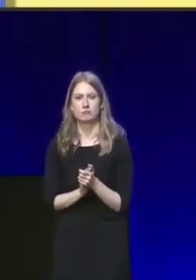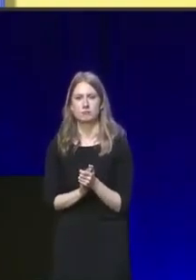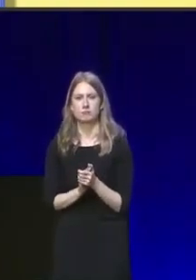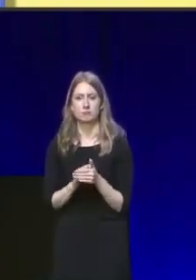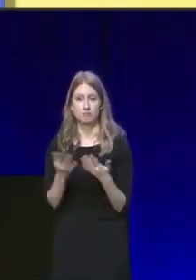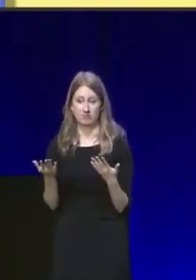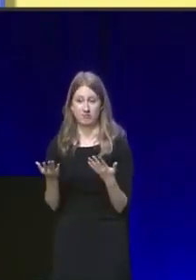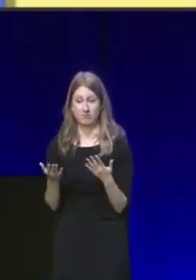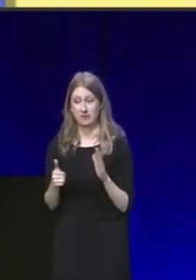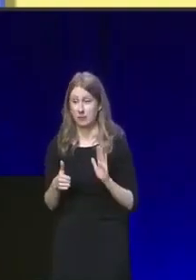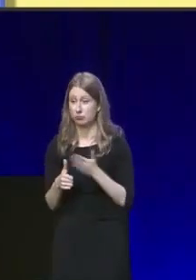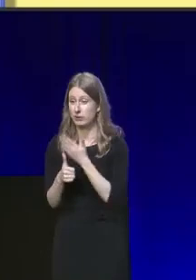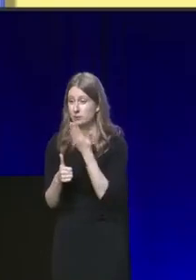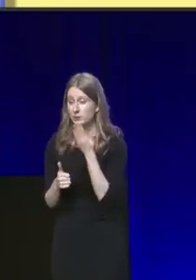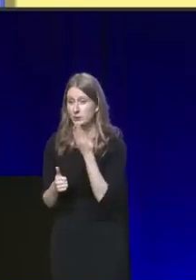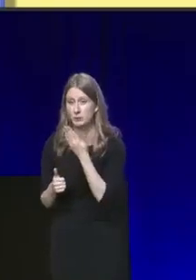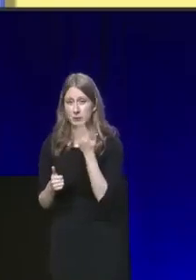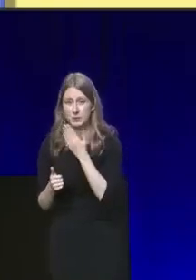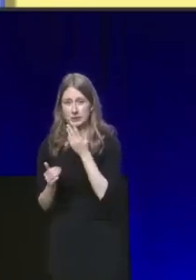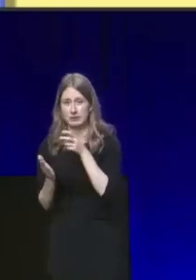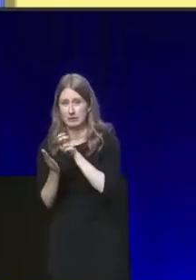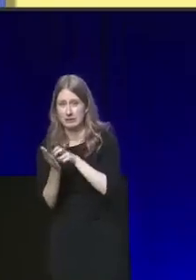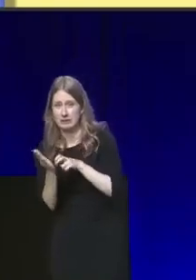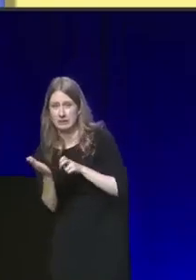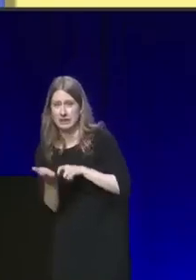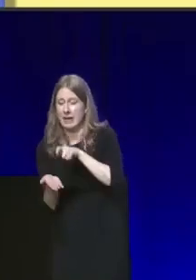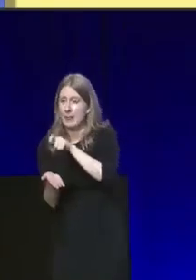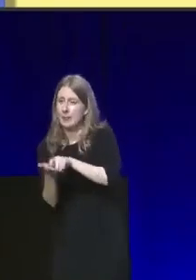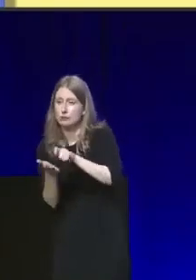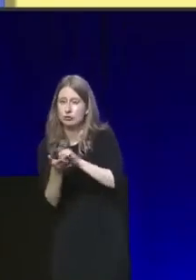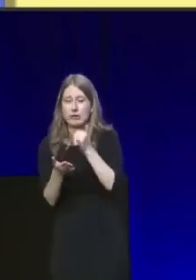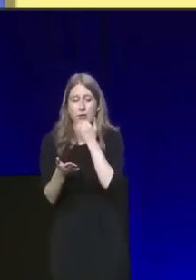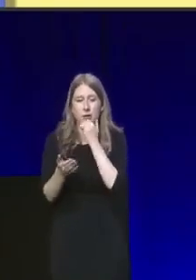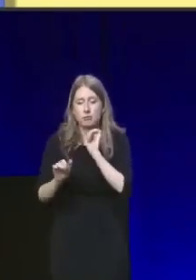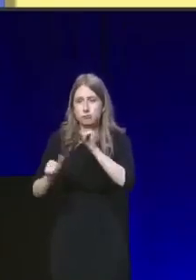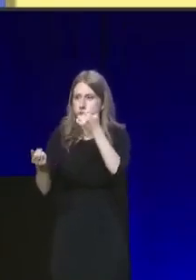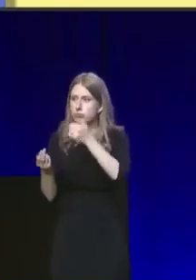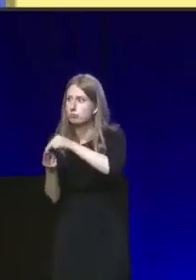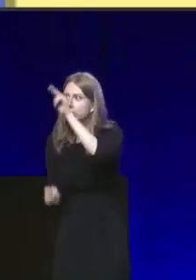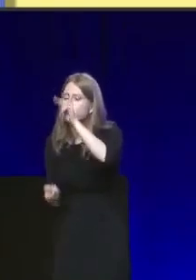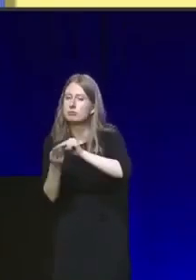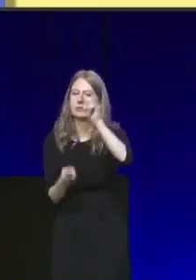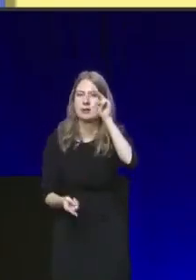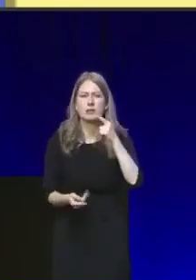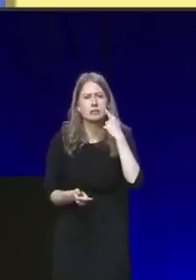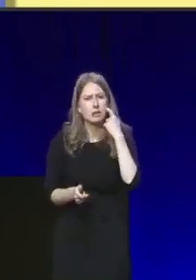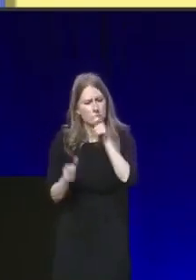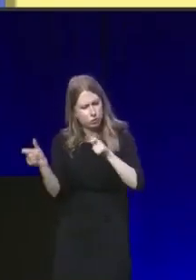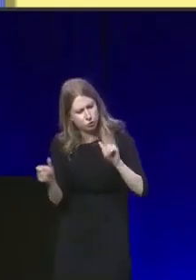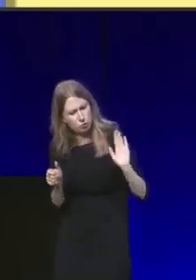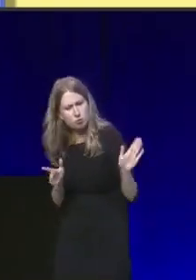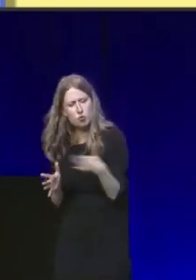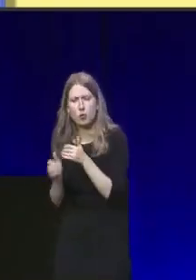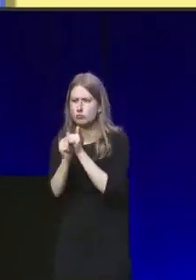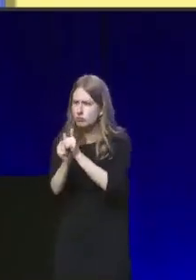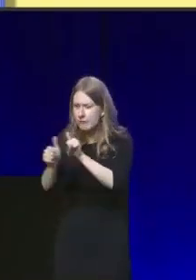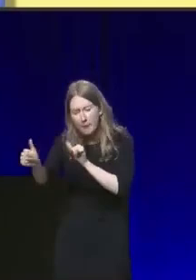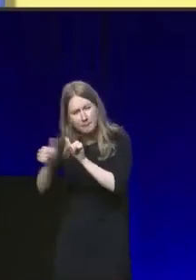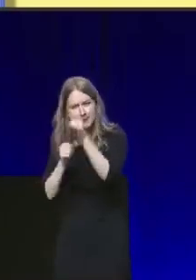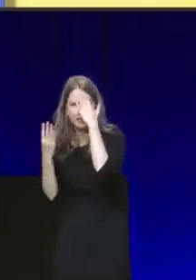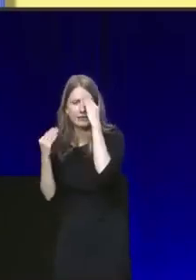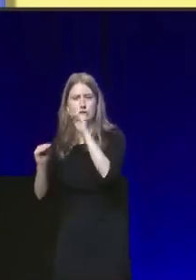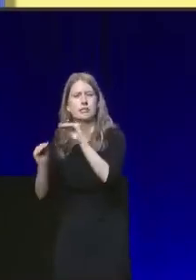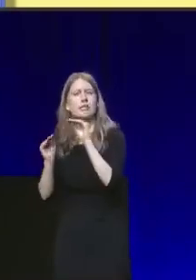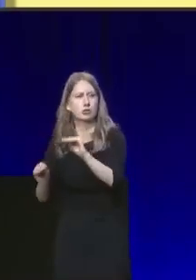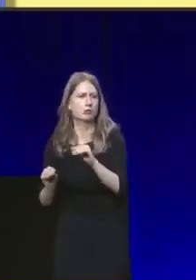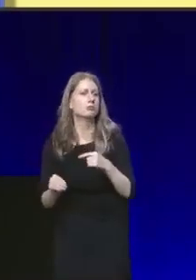In our primary schools, we have got record levels of literacy and numeracy. Every young person deserves the best possible education. And I will